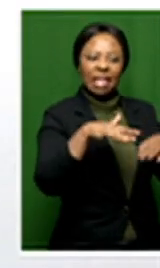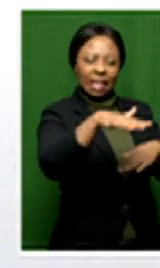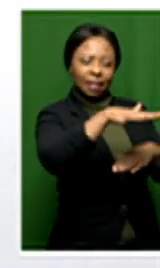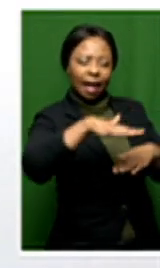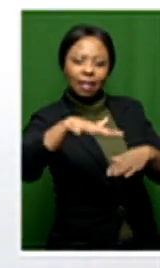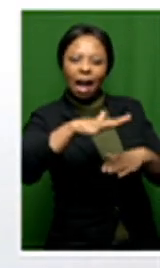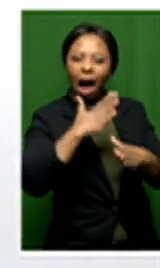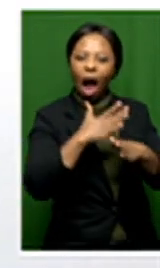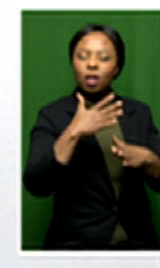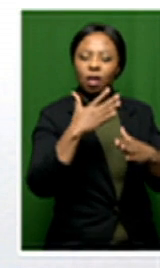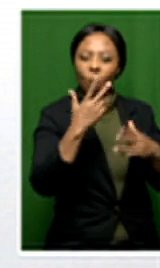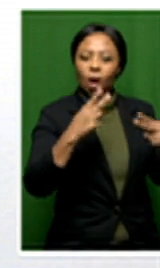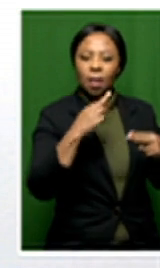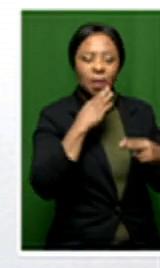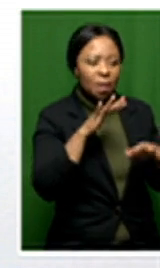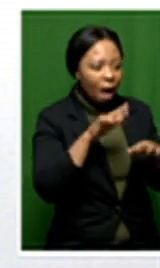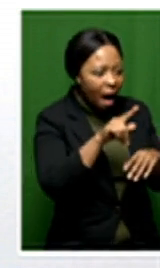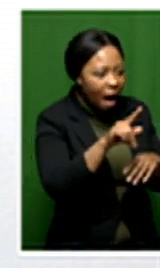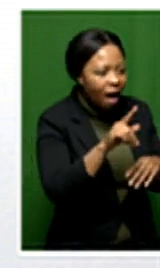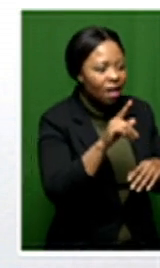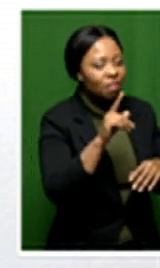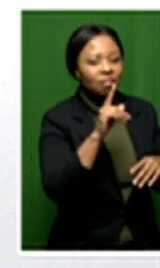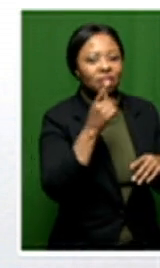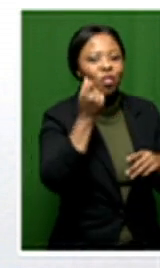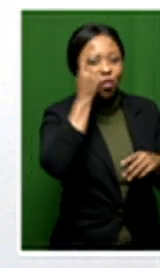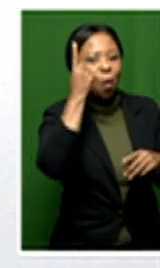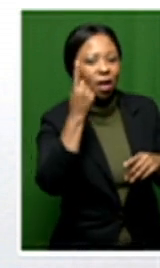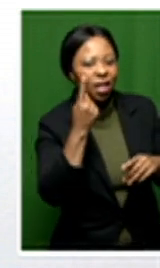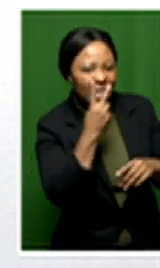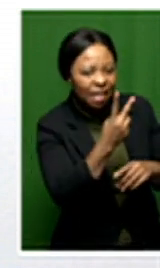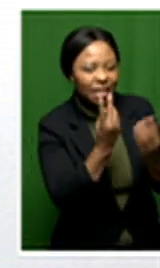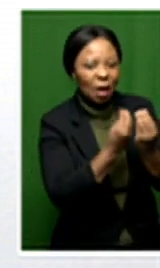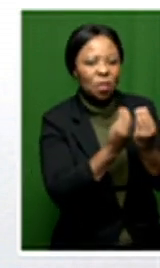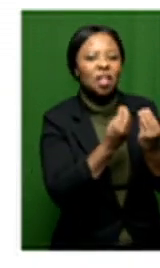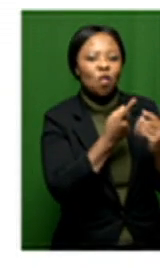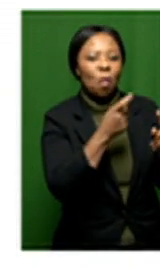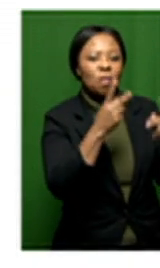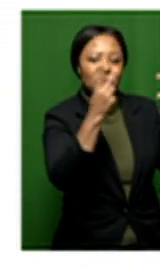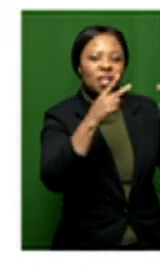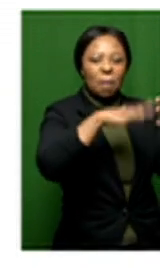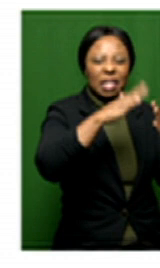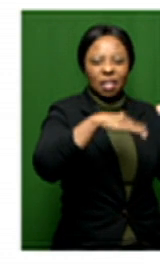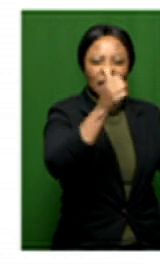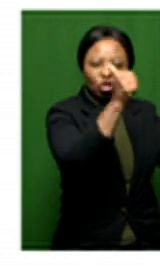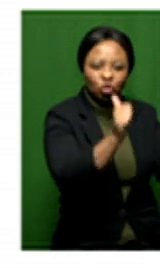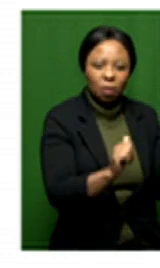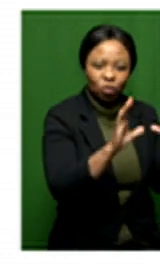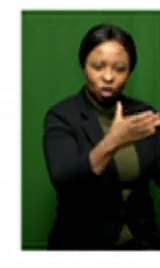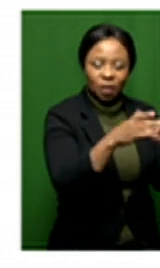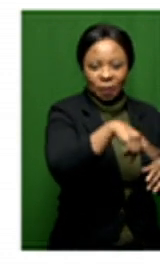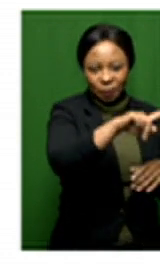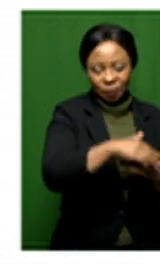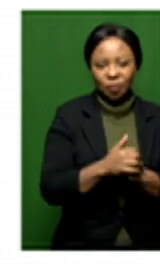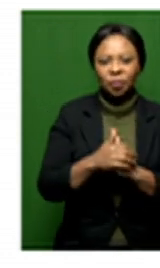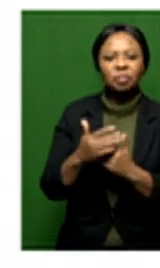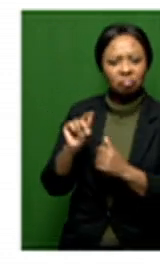the artworks that people would be able to recognize things in the paintings and the sculptures, definitely. OK, all right. Now, give us more details on the exhibition for